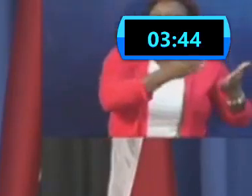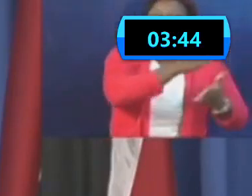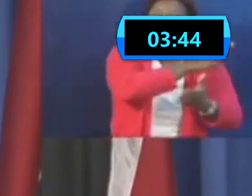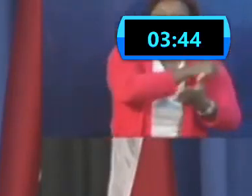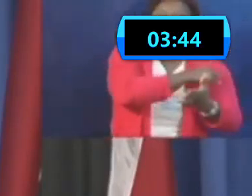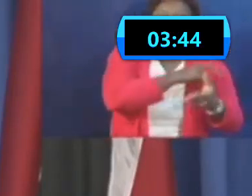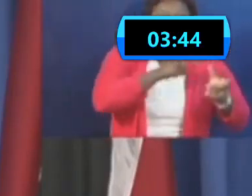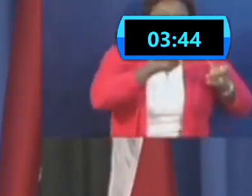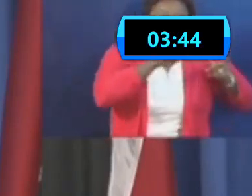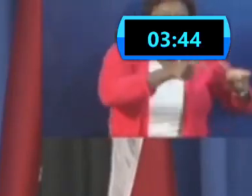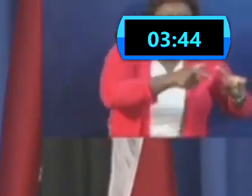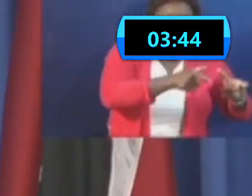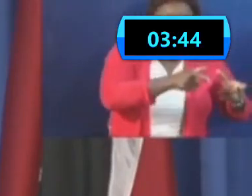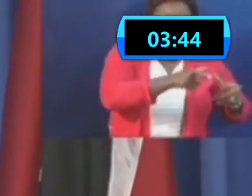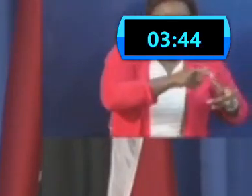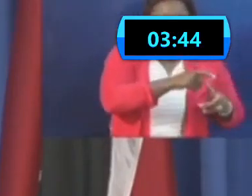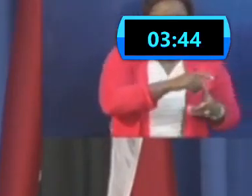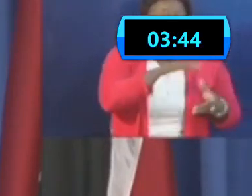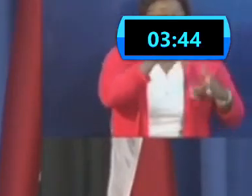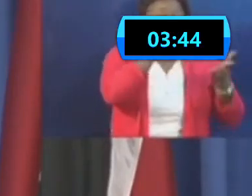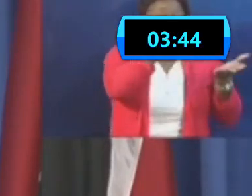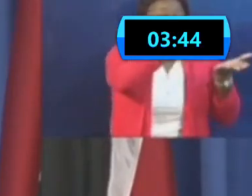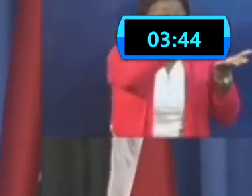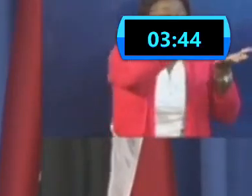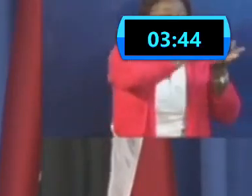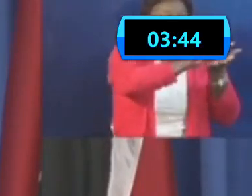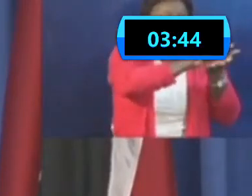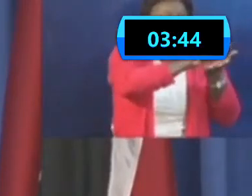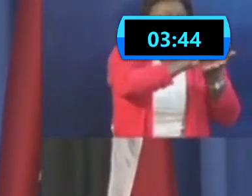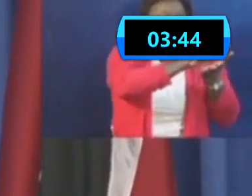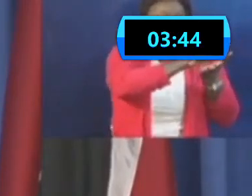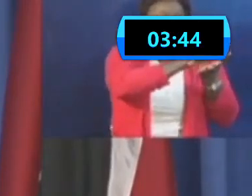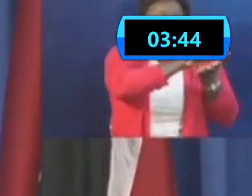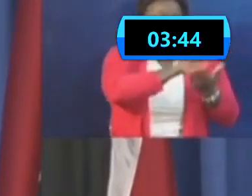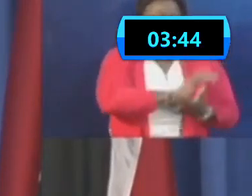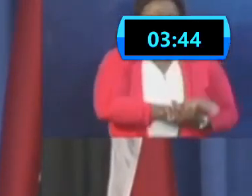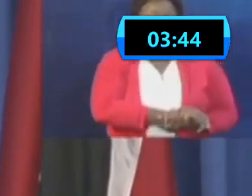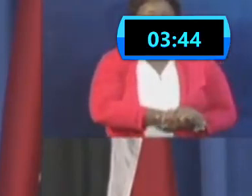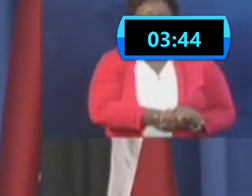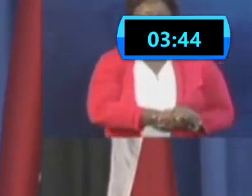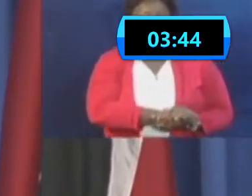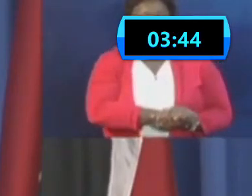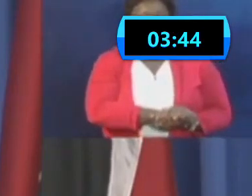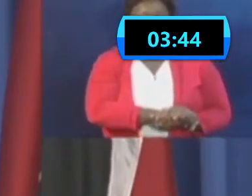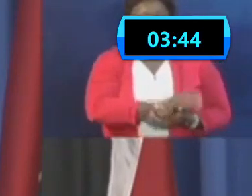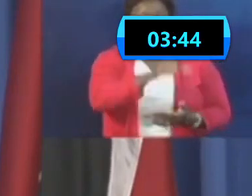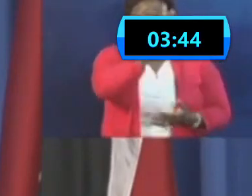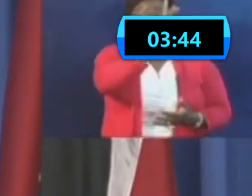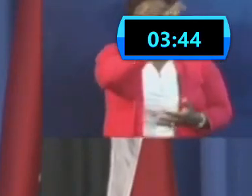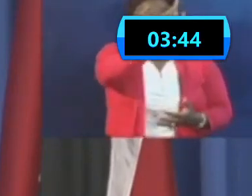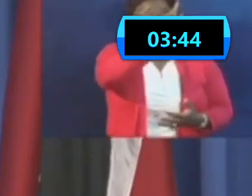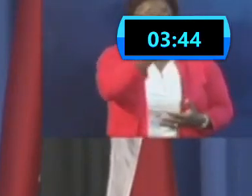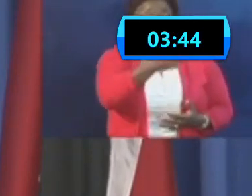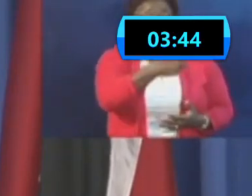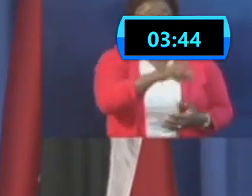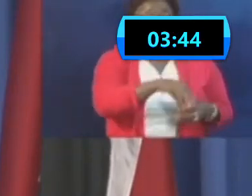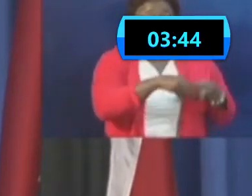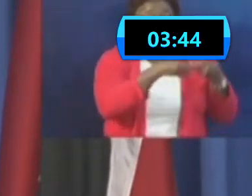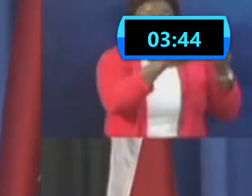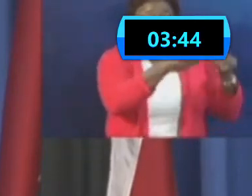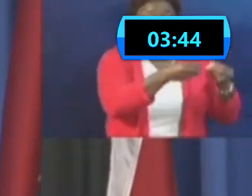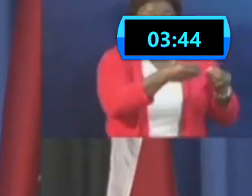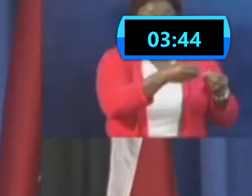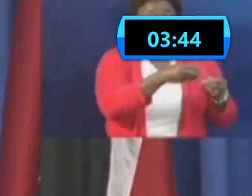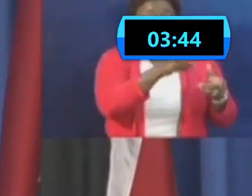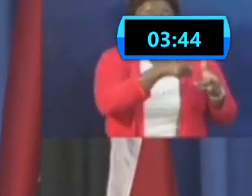instead, and you will be charged under the full ambit of the law, and there's a fee of $6,000 that can be assigned to you, as well as